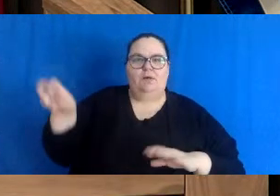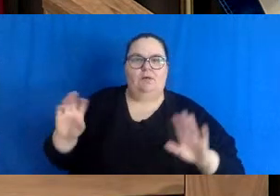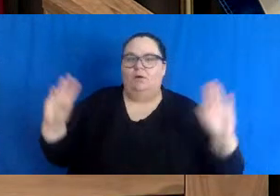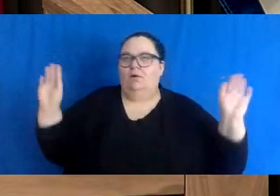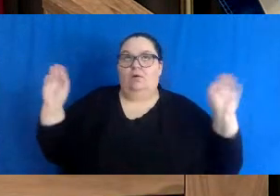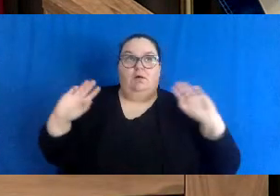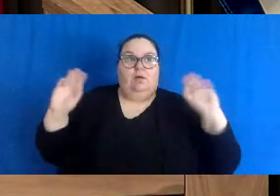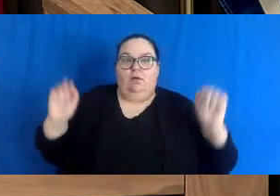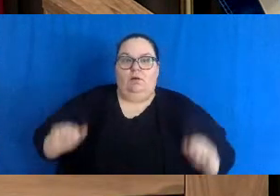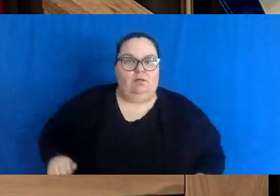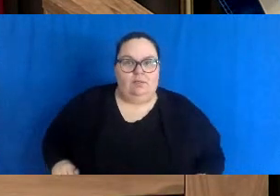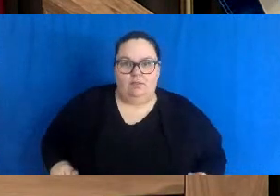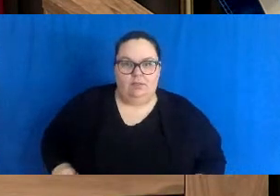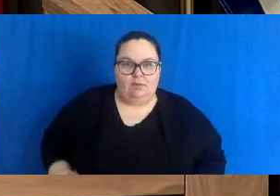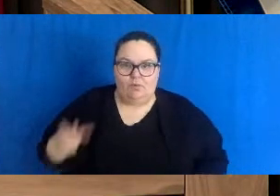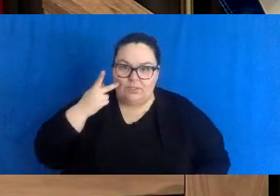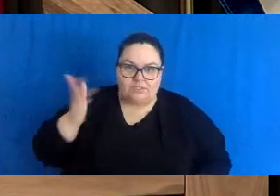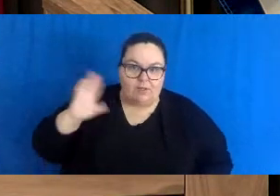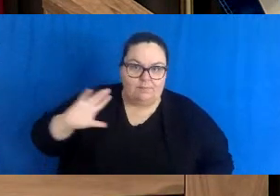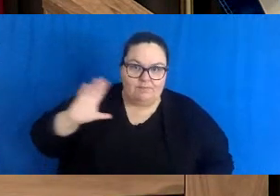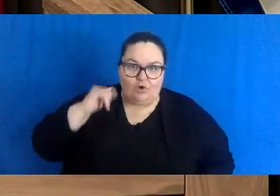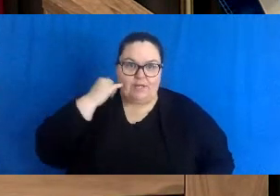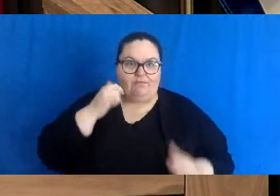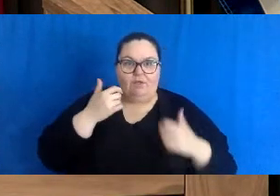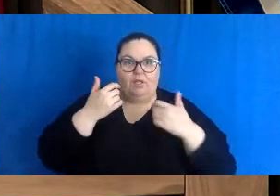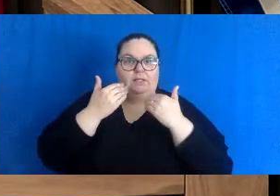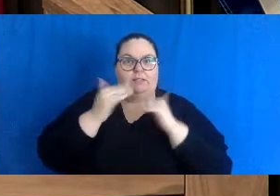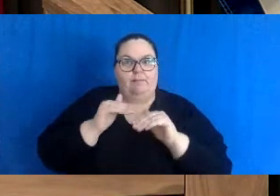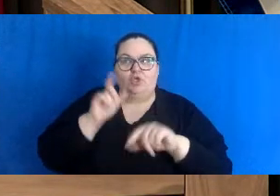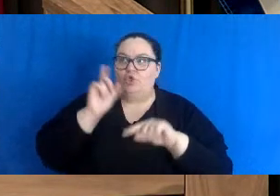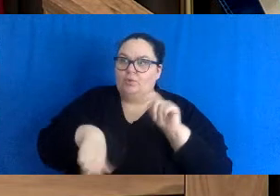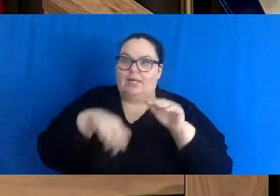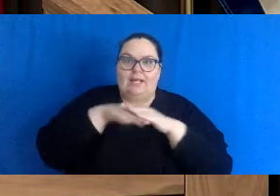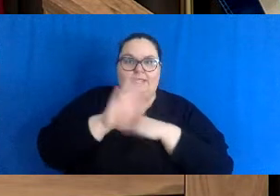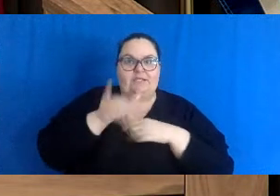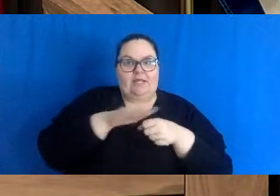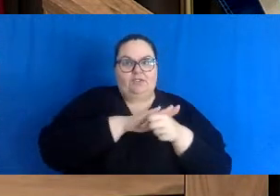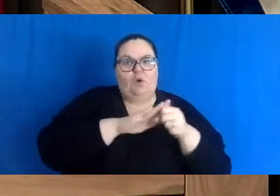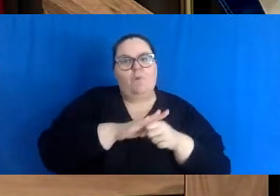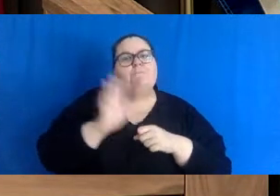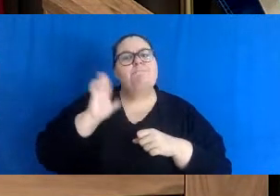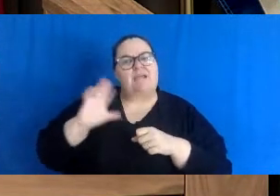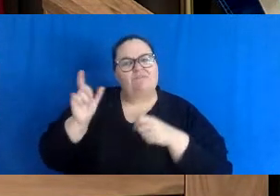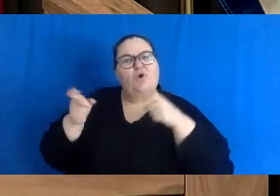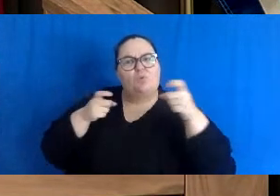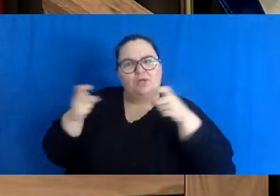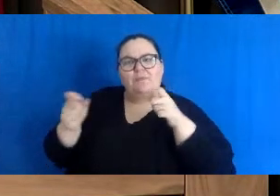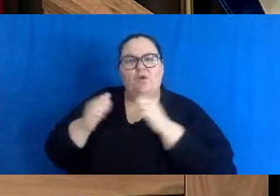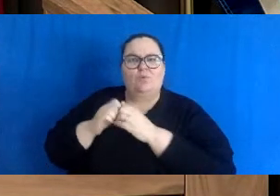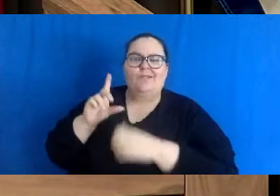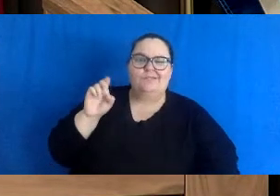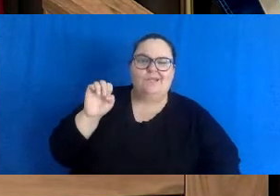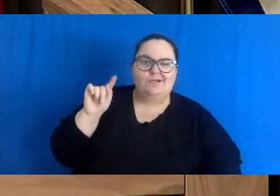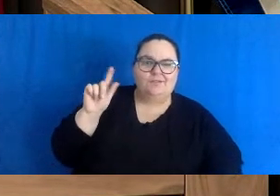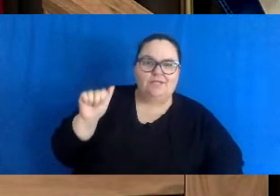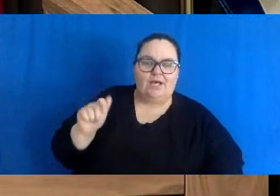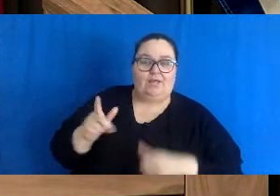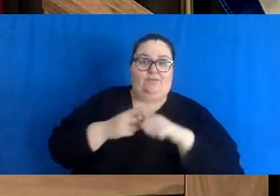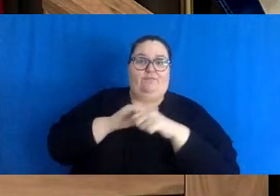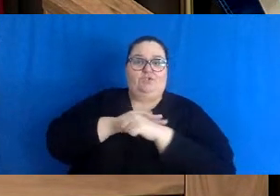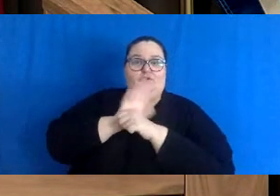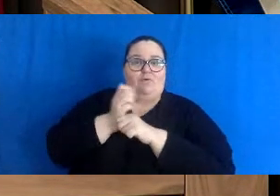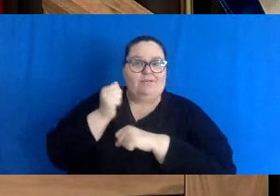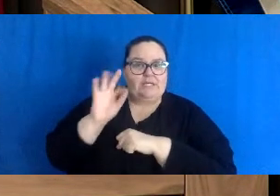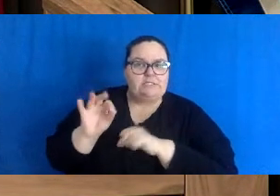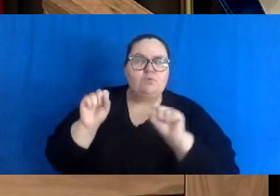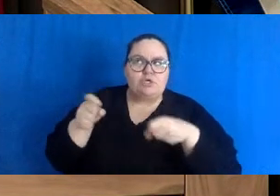restriction and we saw that before you know you could manage that in some ways with previous variants but this one is different so I